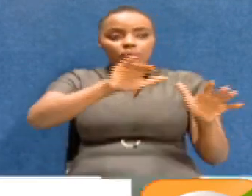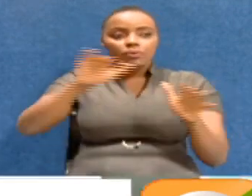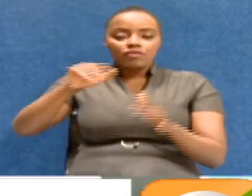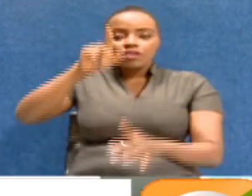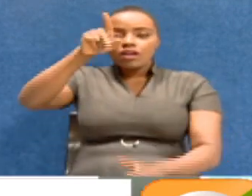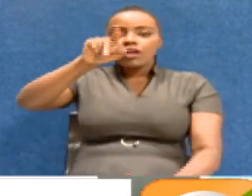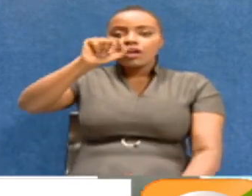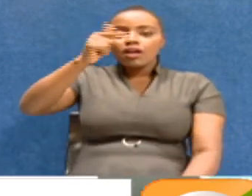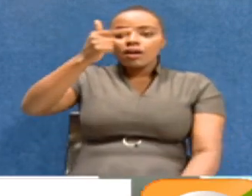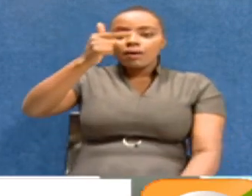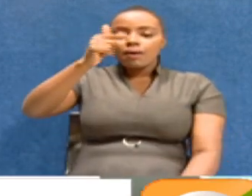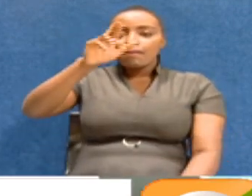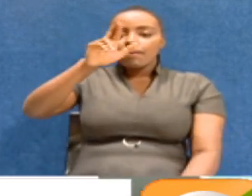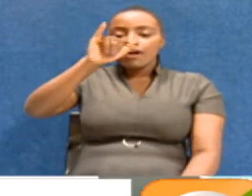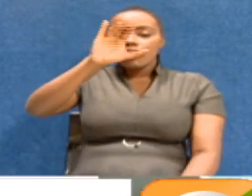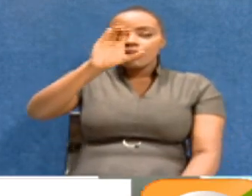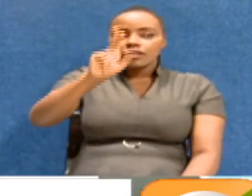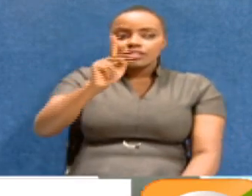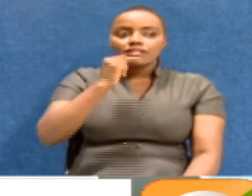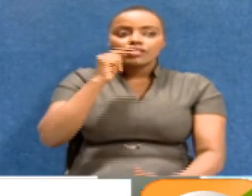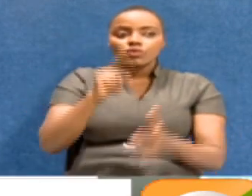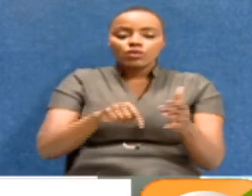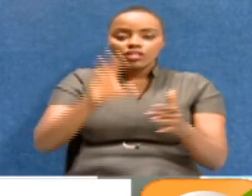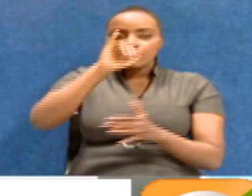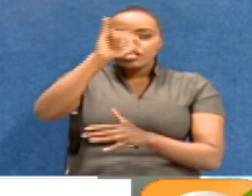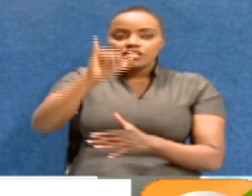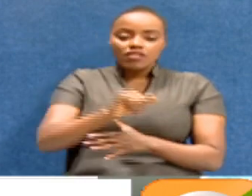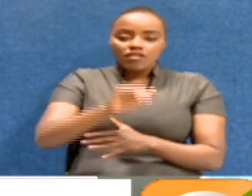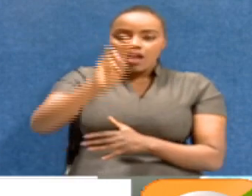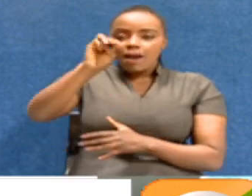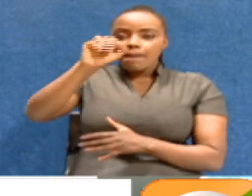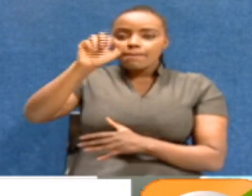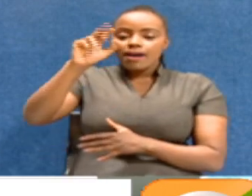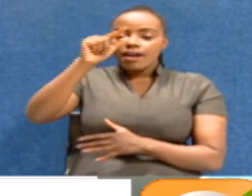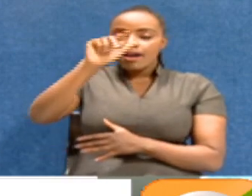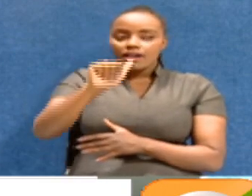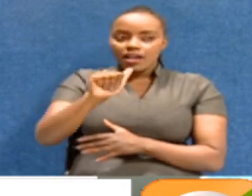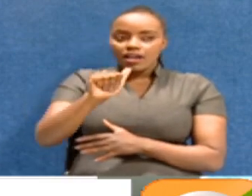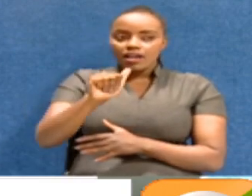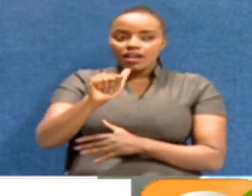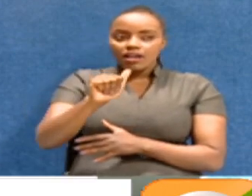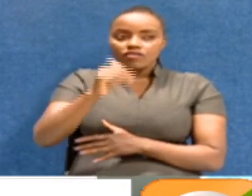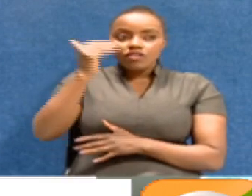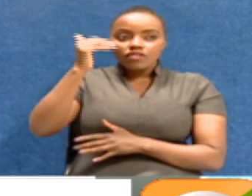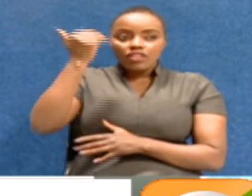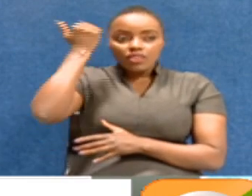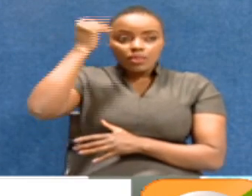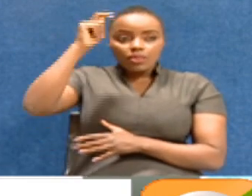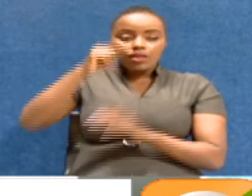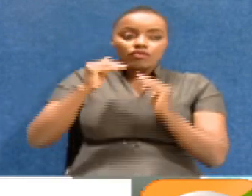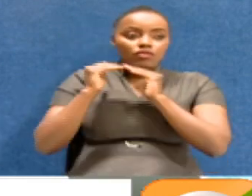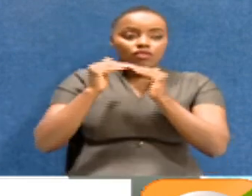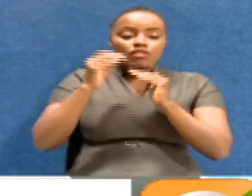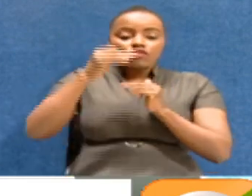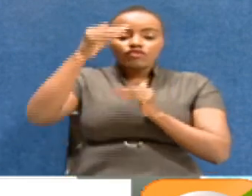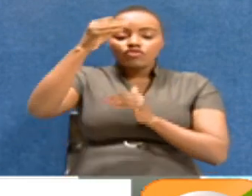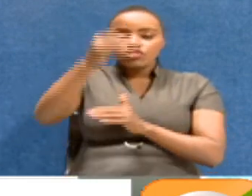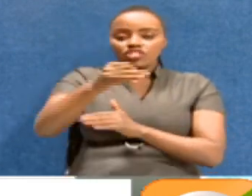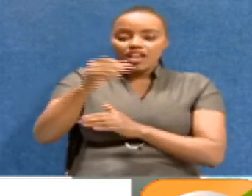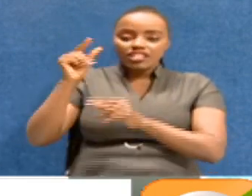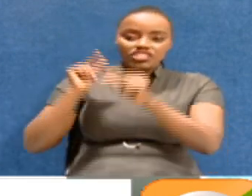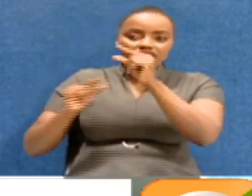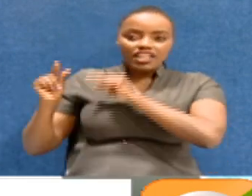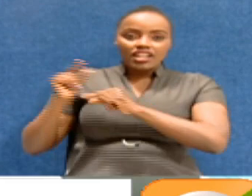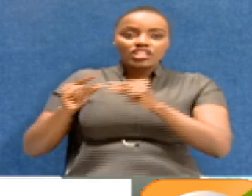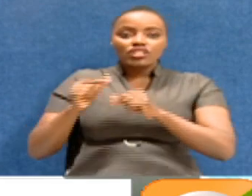see. Patrick Kokonya says, CJ David Mkenani Maraga will be the judge fairly by current and future generations. He did his